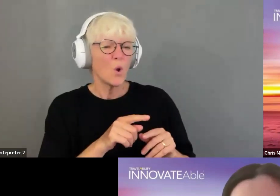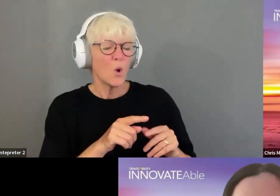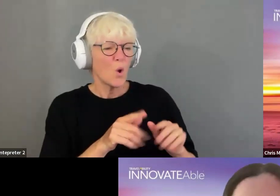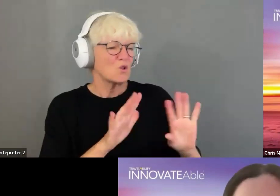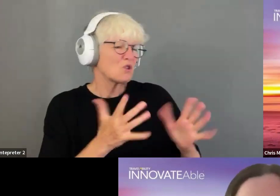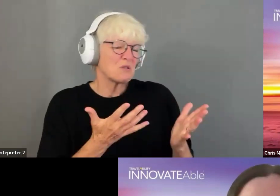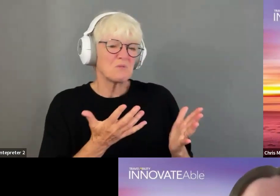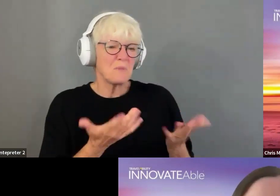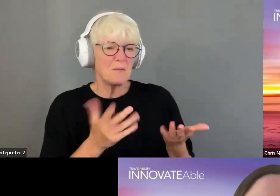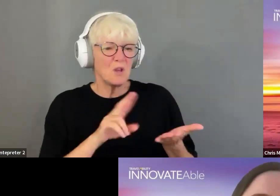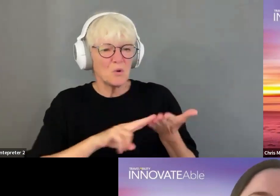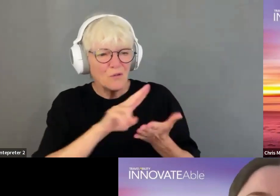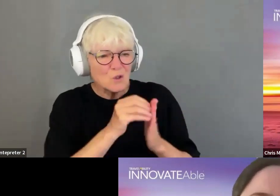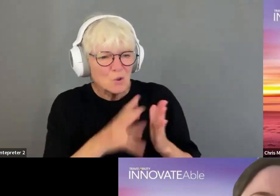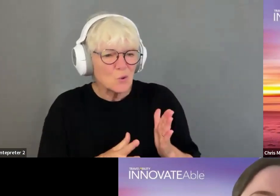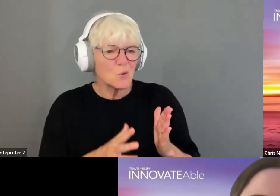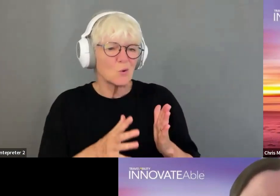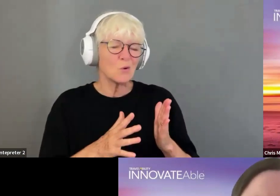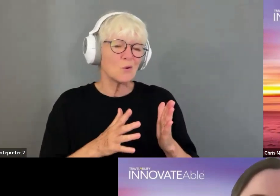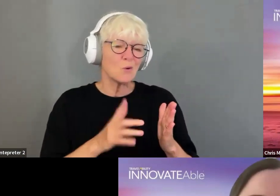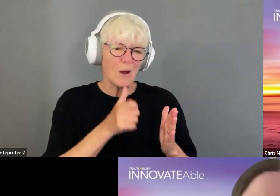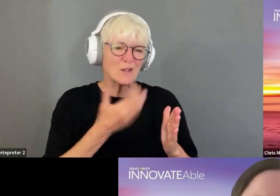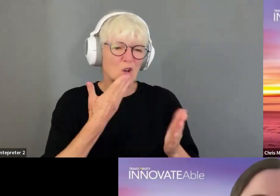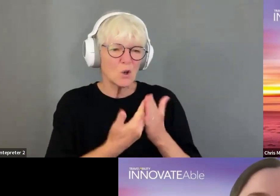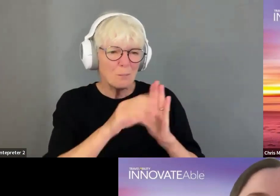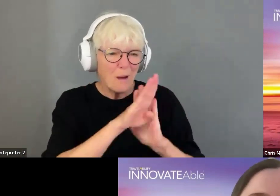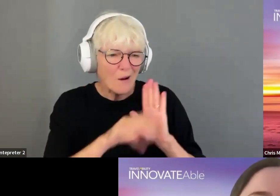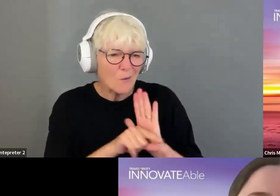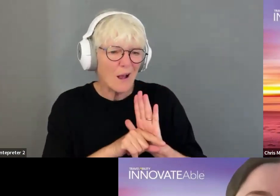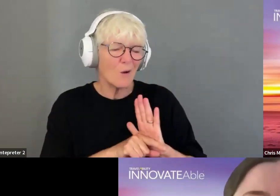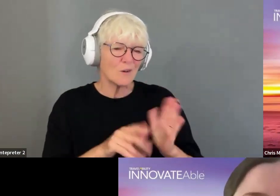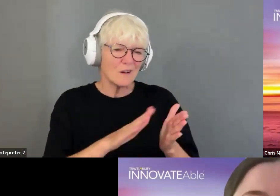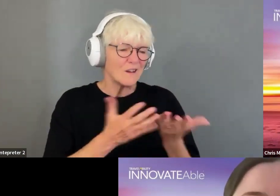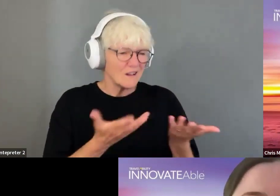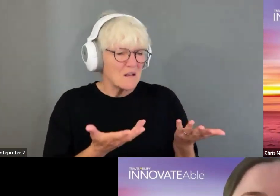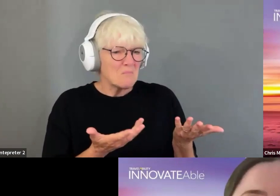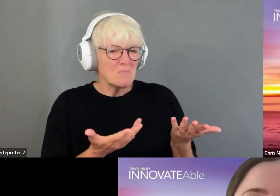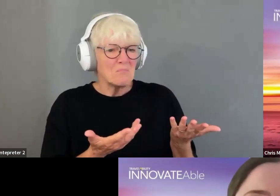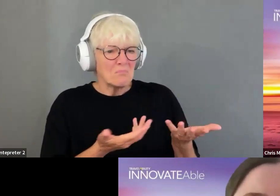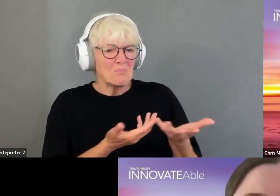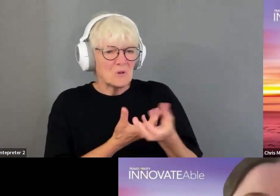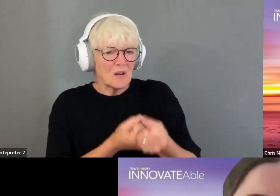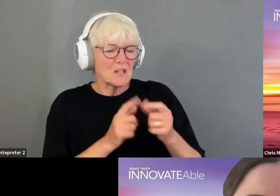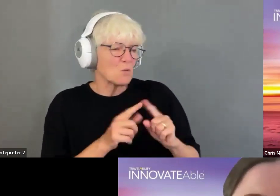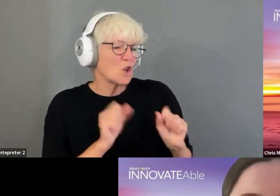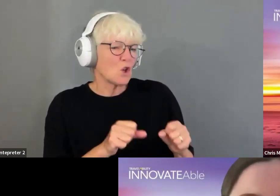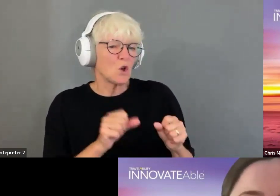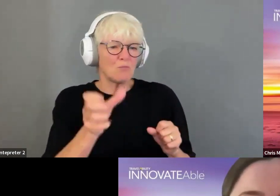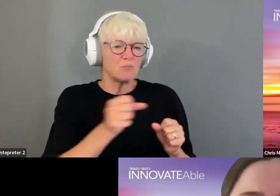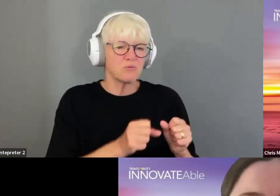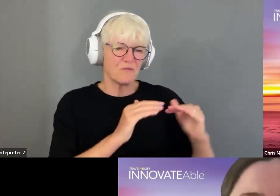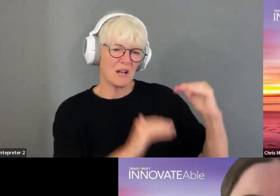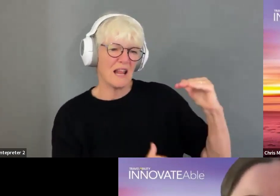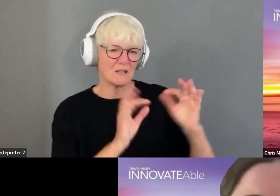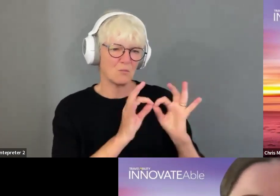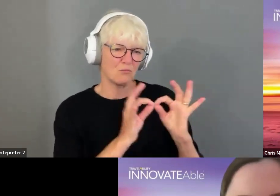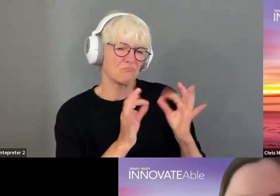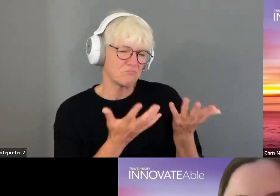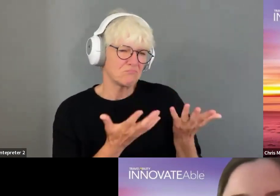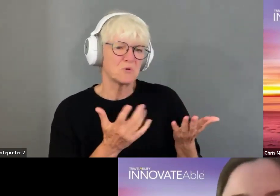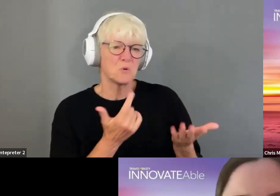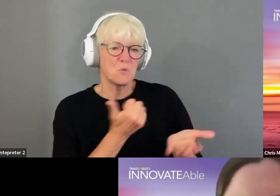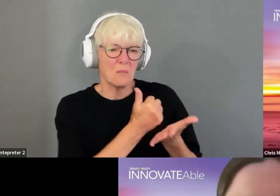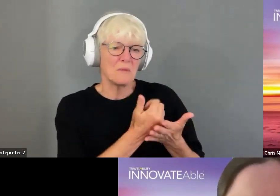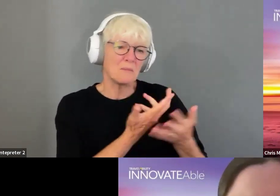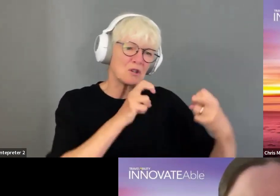rep background check could be doing it. So there will be more play in that, um, moving forward, but the margins are not great right now on the individual.